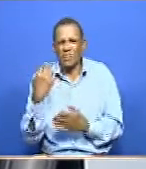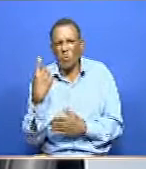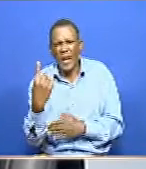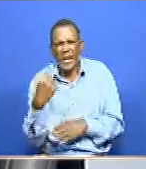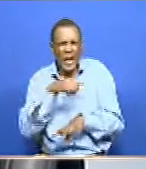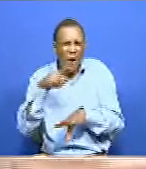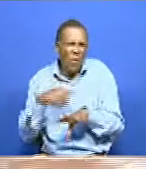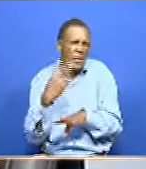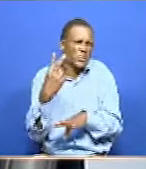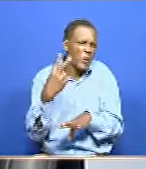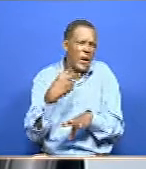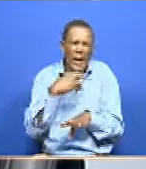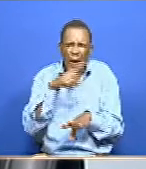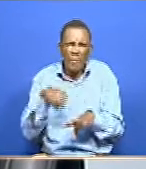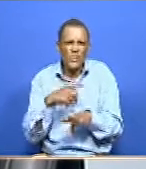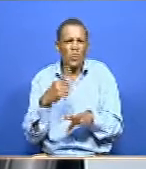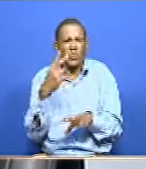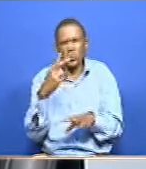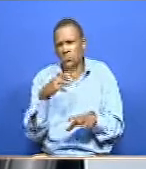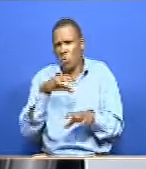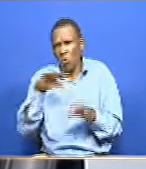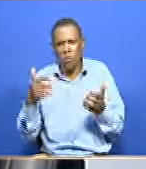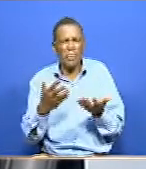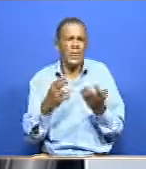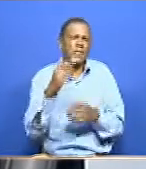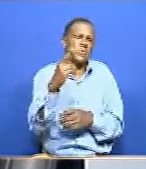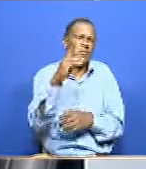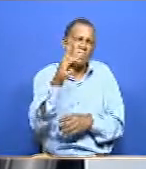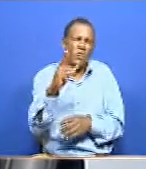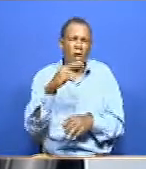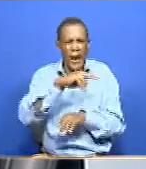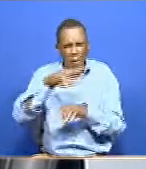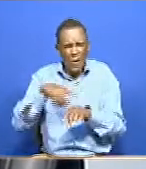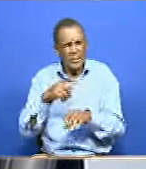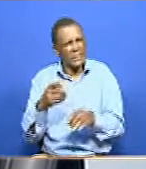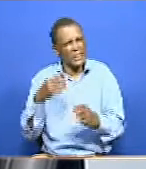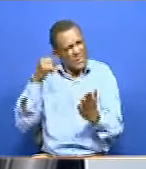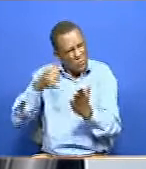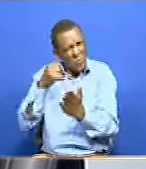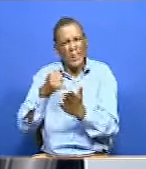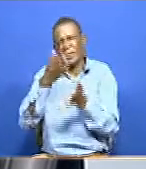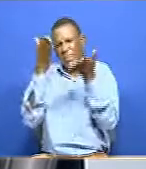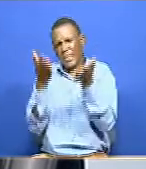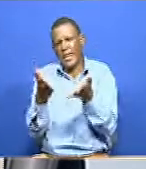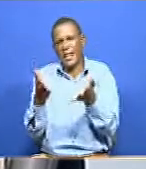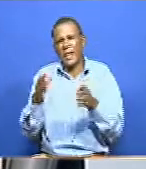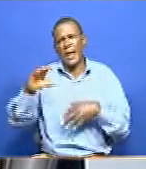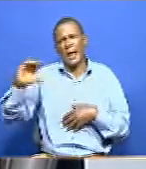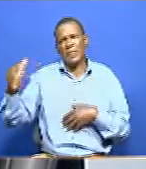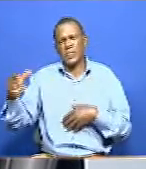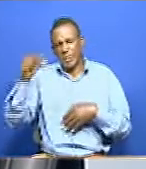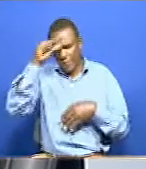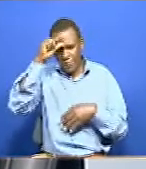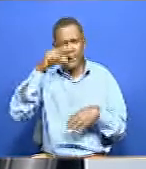We have, like, all of us, have the 24 hours. How can we be more inclusive in these 24 hours? As county government, when you're doing our budgeting,